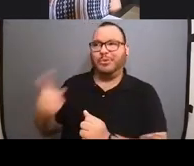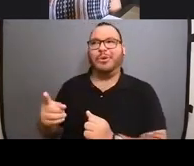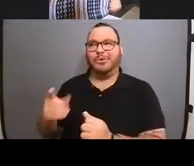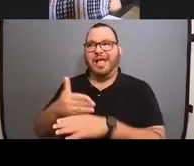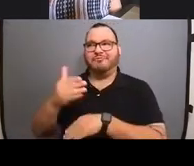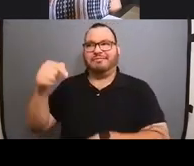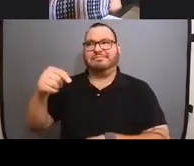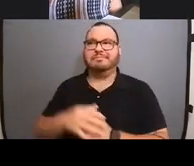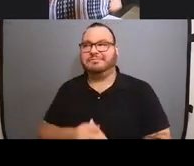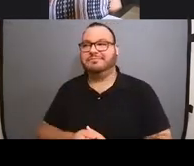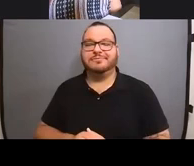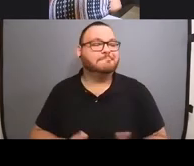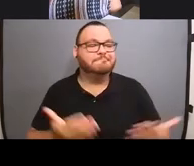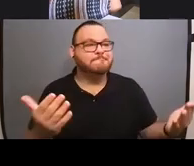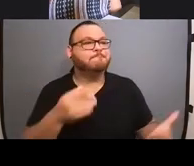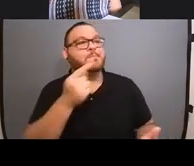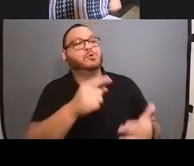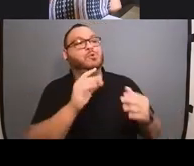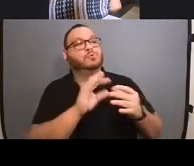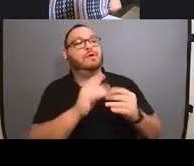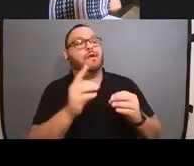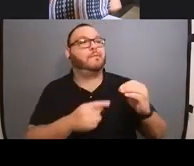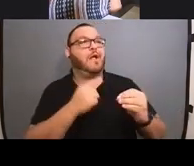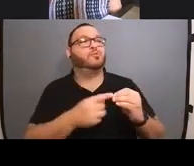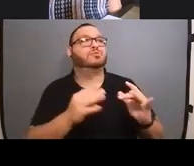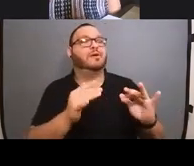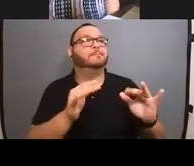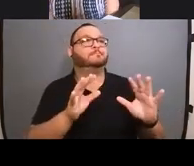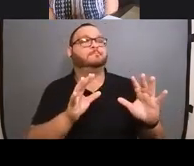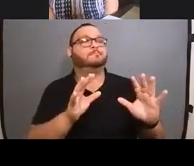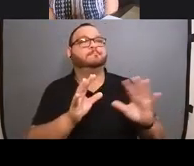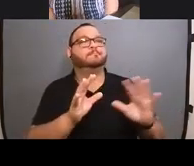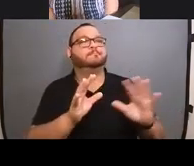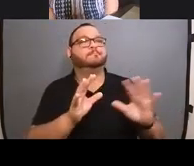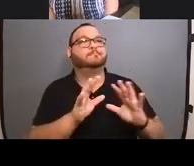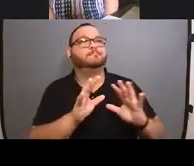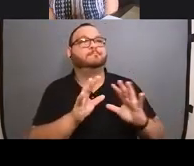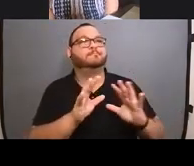We, um, you know, but what you said about, like, we, we know that we might, um,